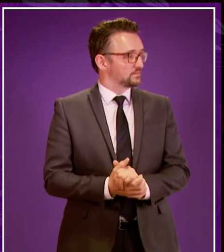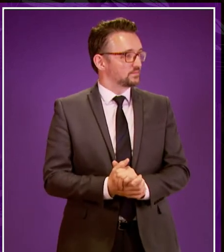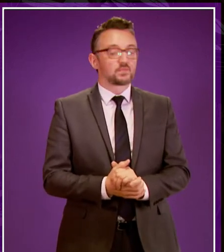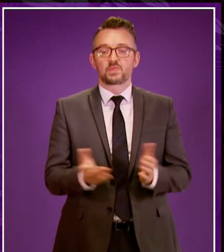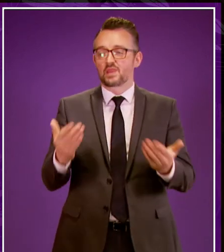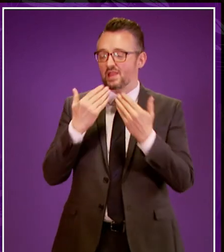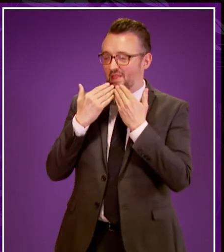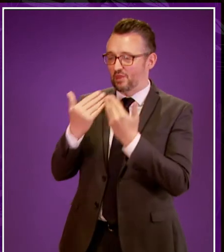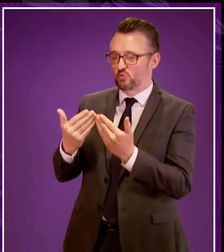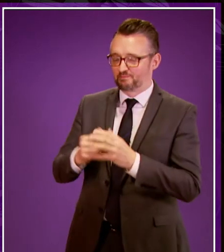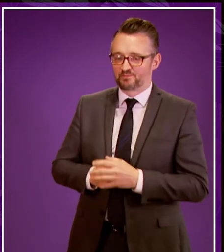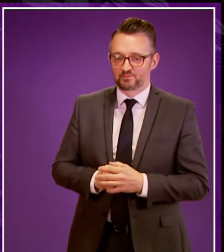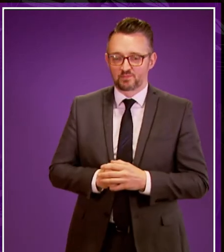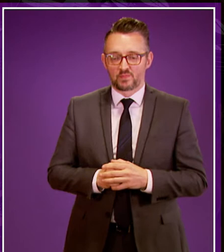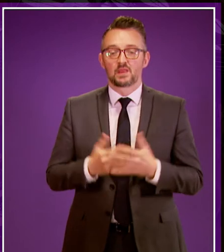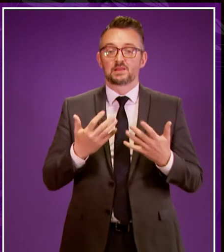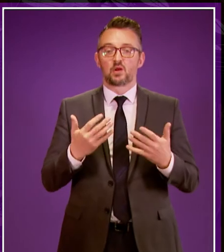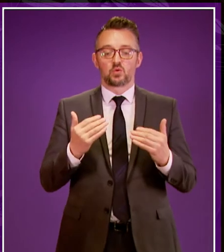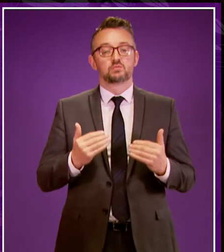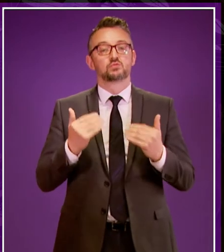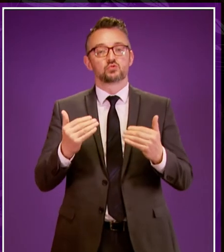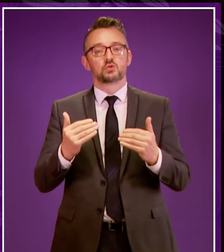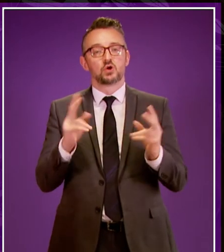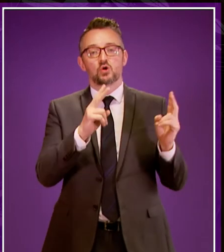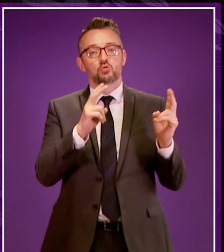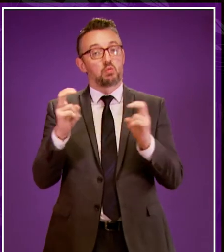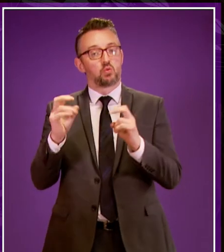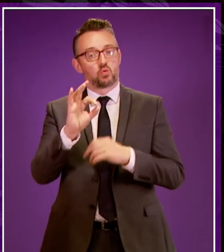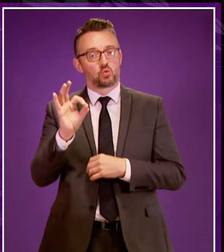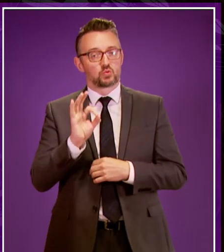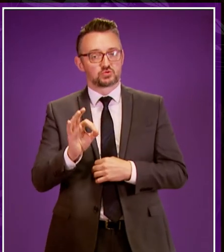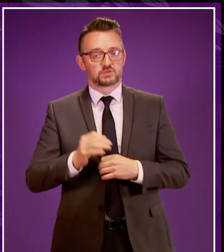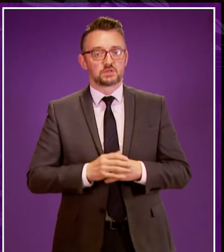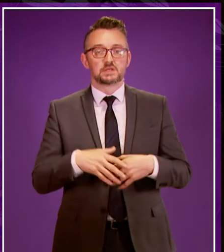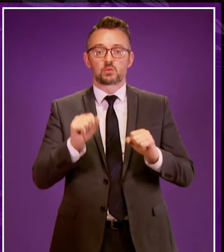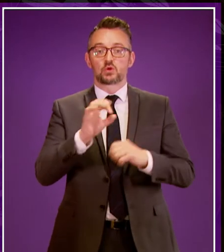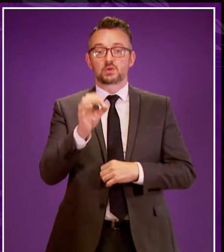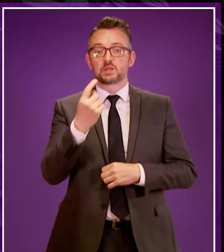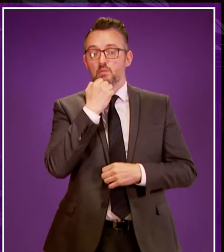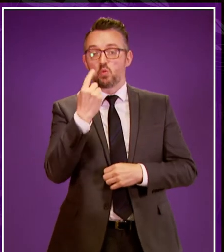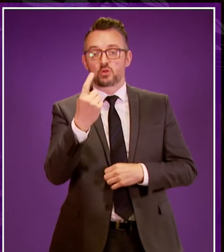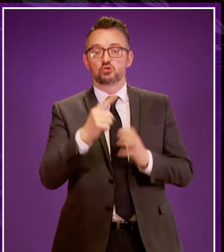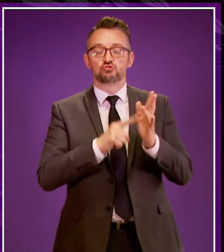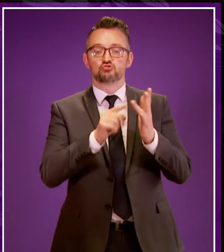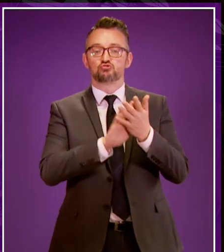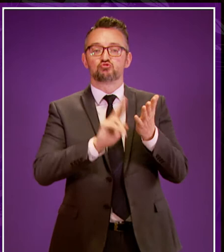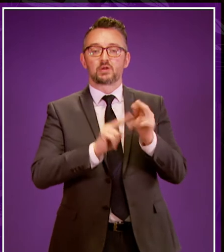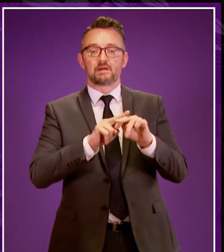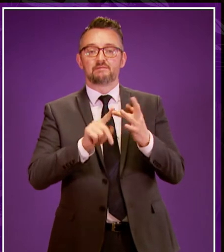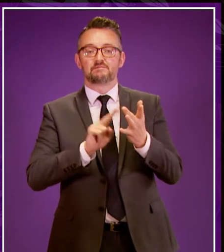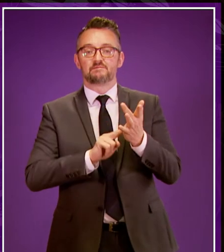Thank you very much and we now move on to topical questions and we'll start with question number one from John Finney.